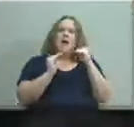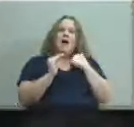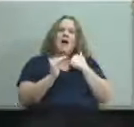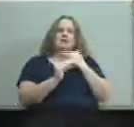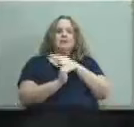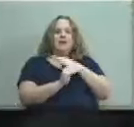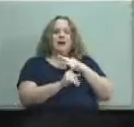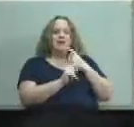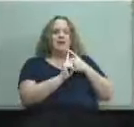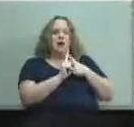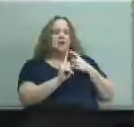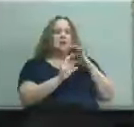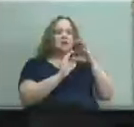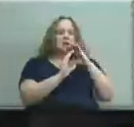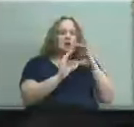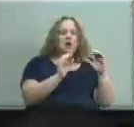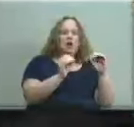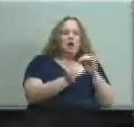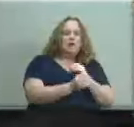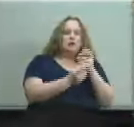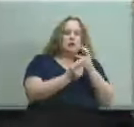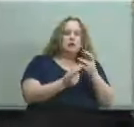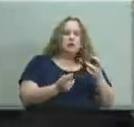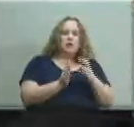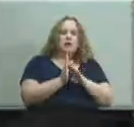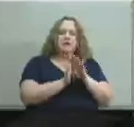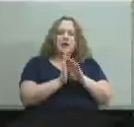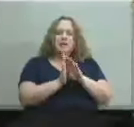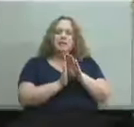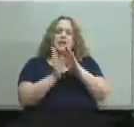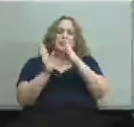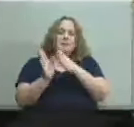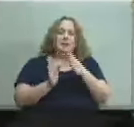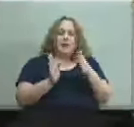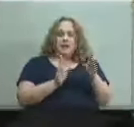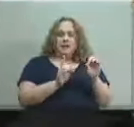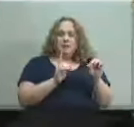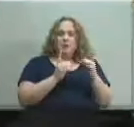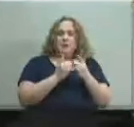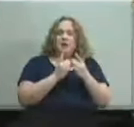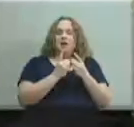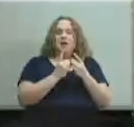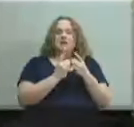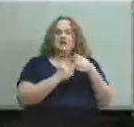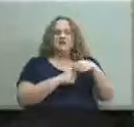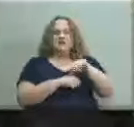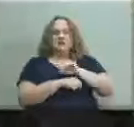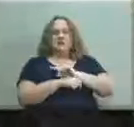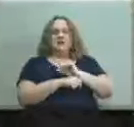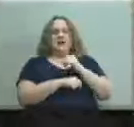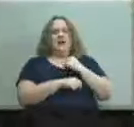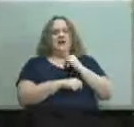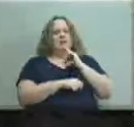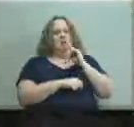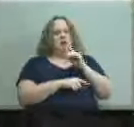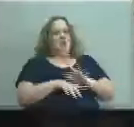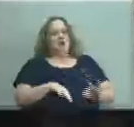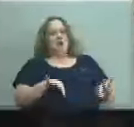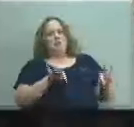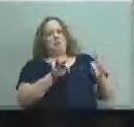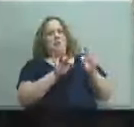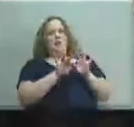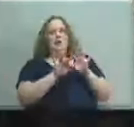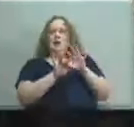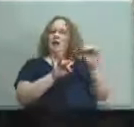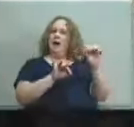office resource development and um and the planning departments um that have you know significant and